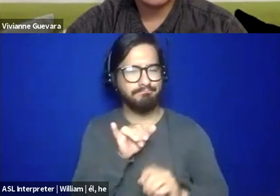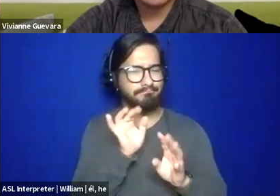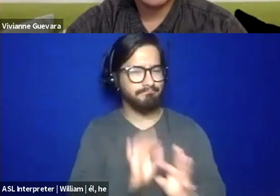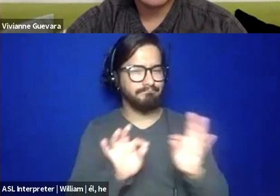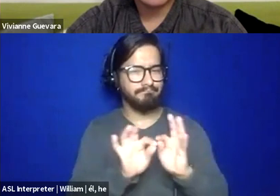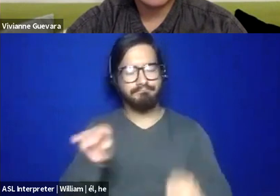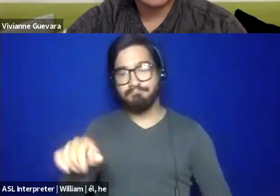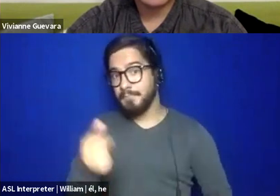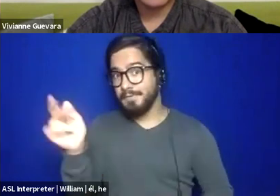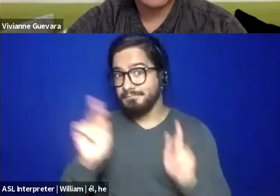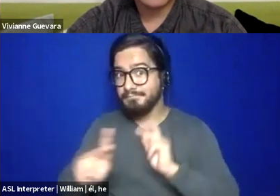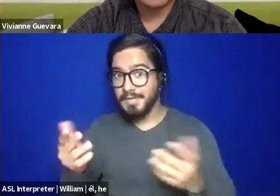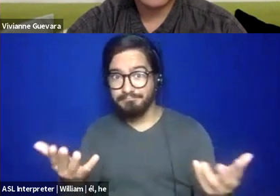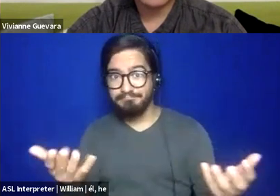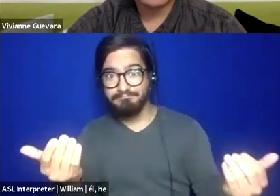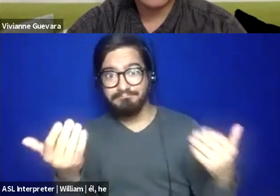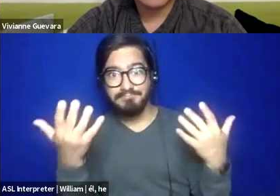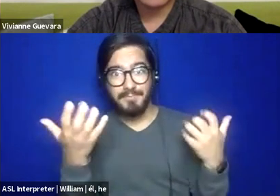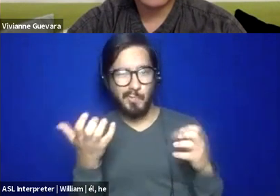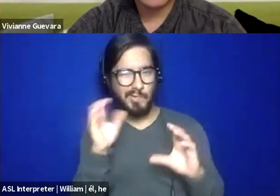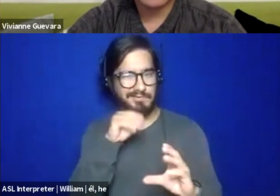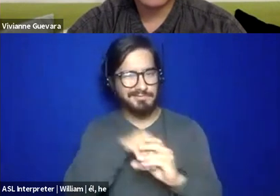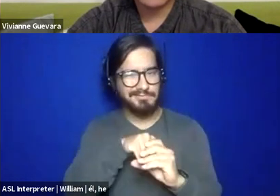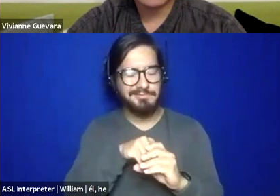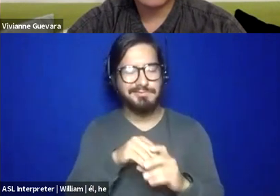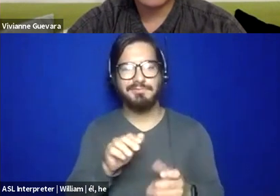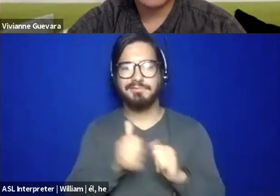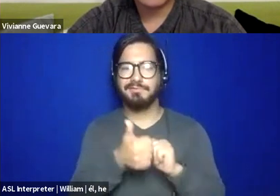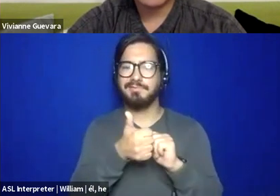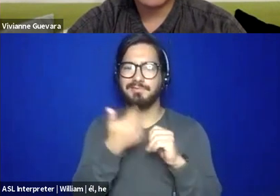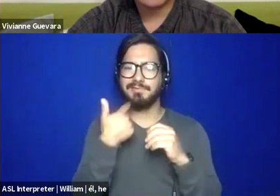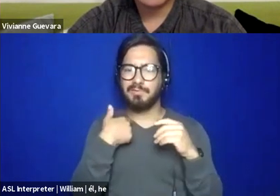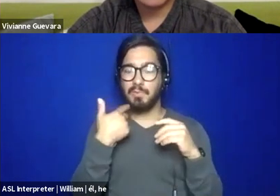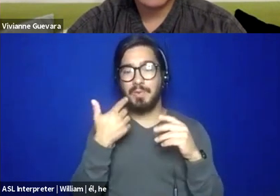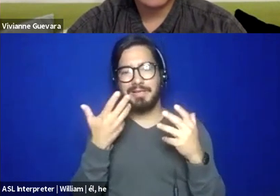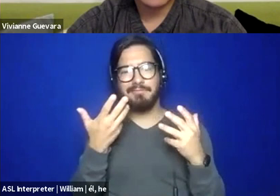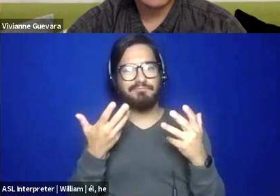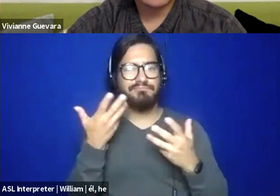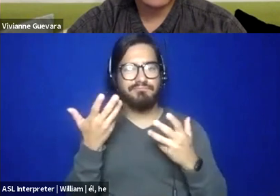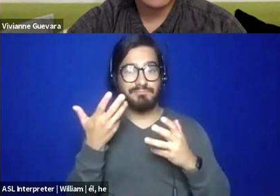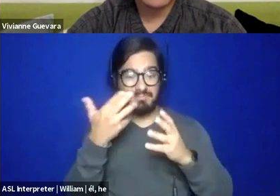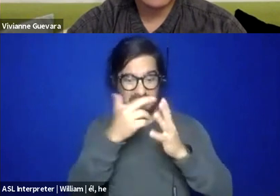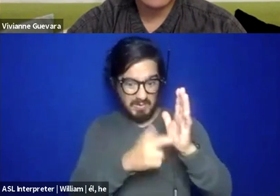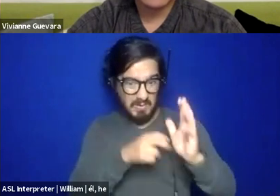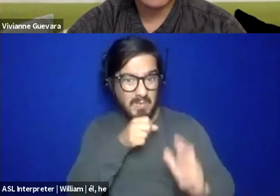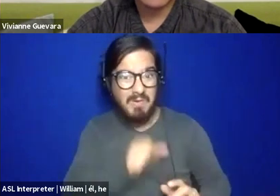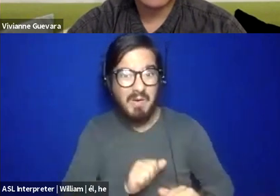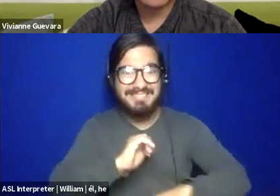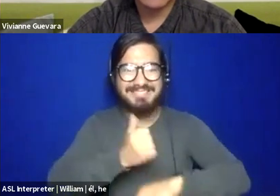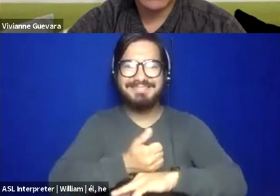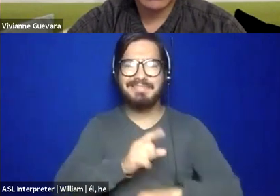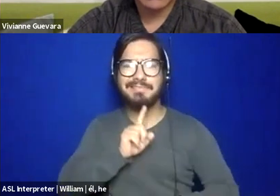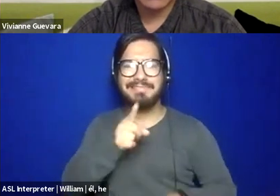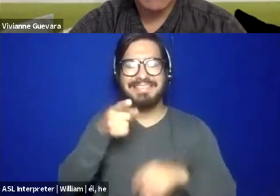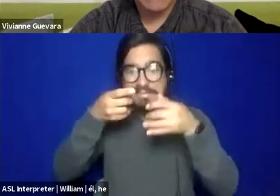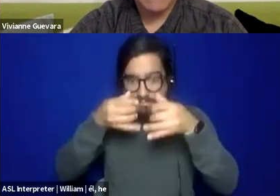How do we duck and dodge, you know, some of these, these antiquated rules that really perpetuate